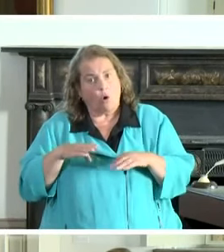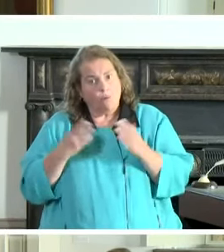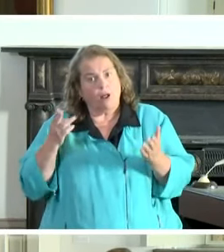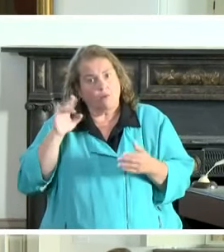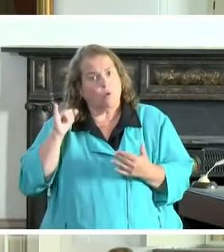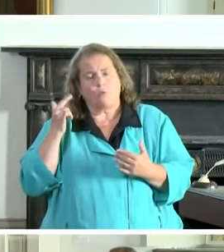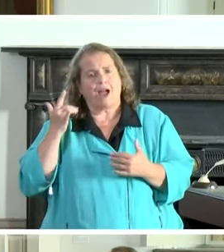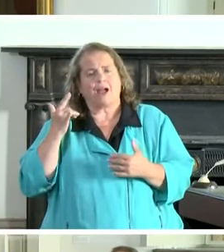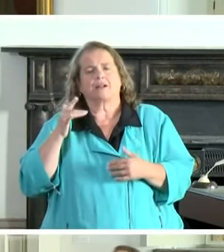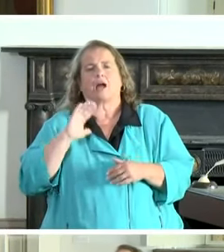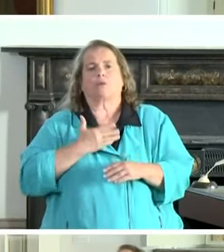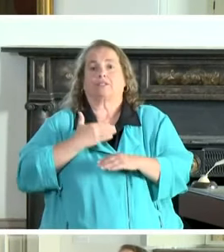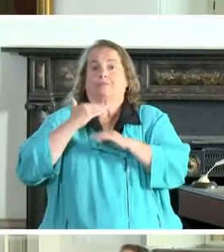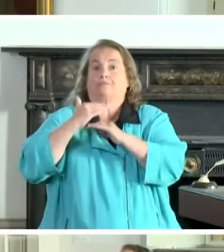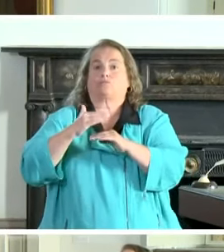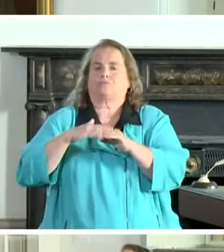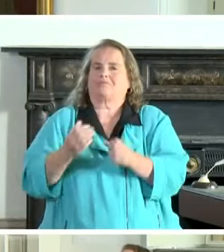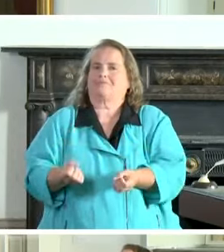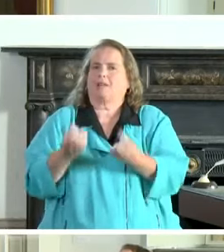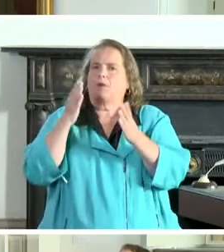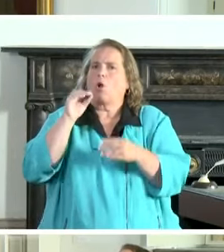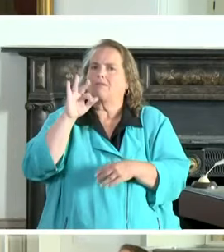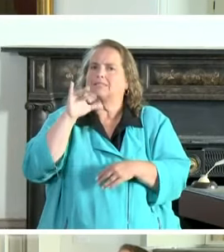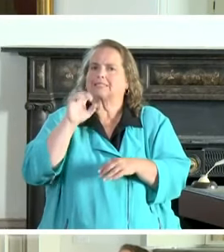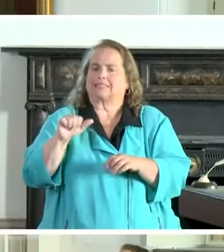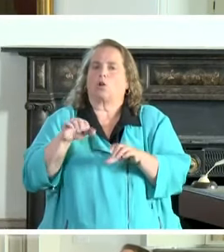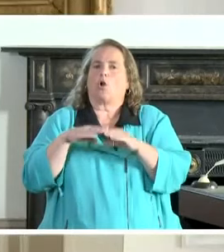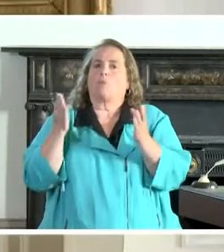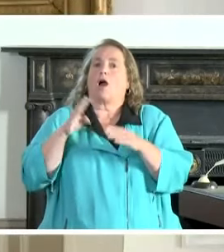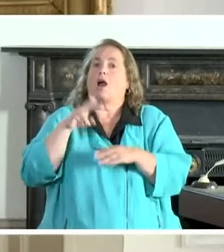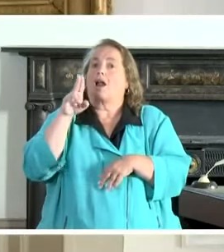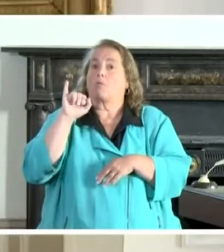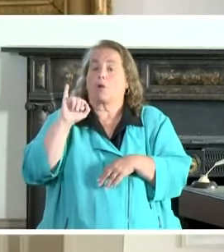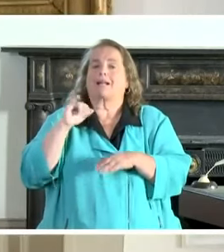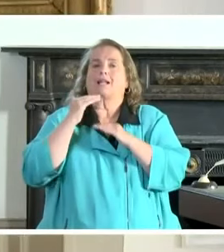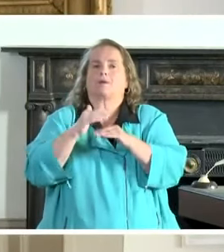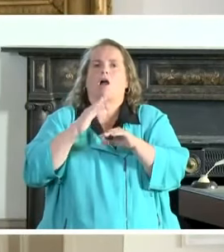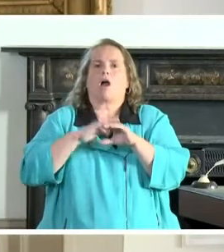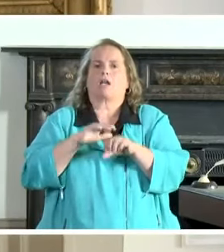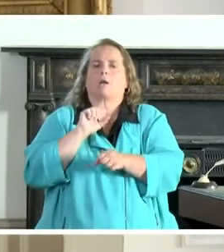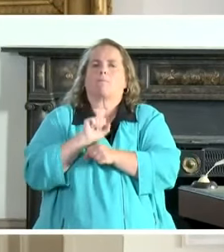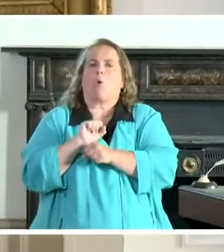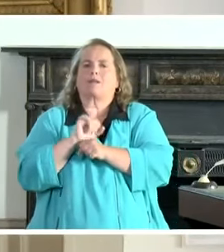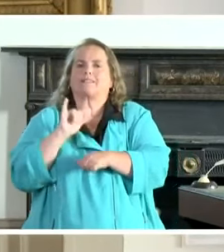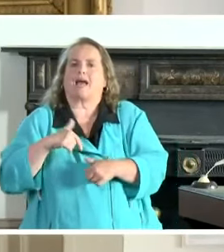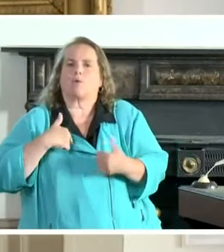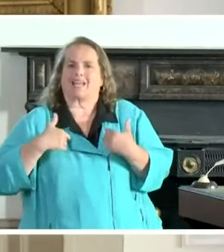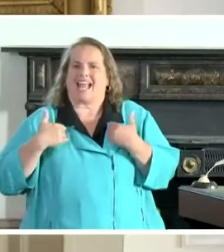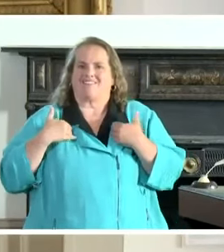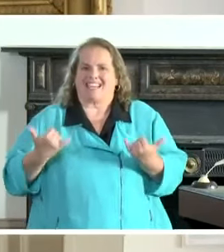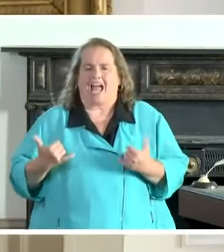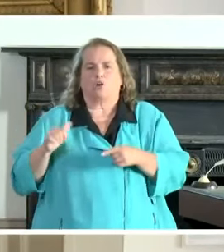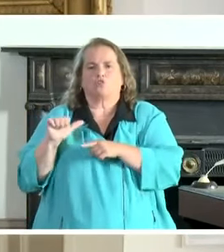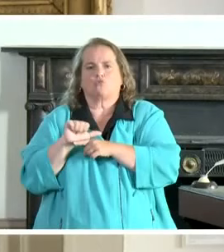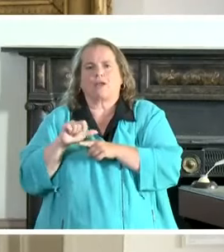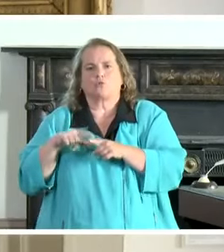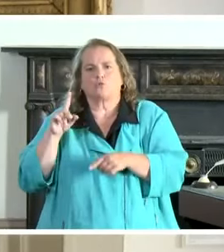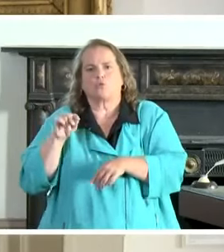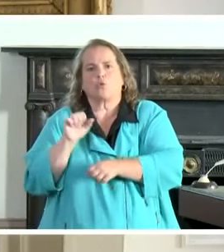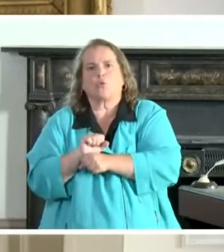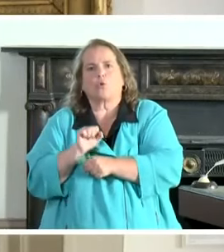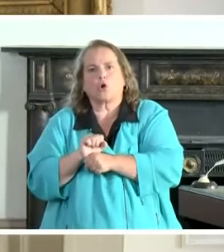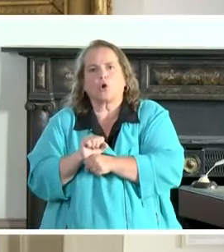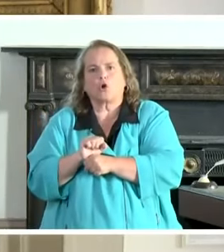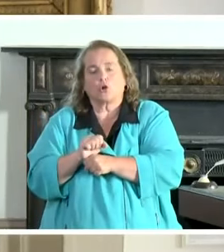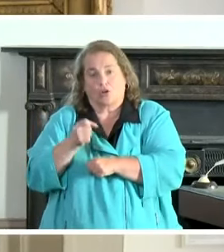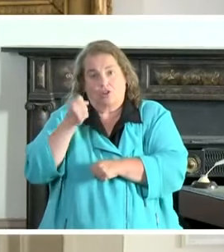Our limitations on how many offices can open on unemployment is a limitation on employees that we have that are trained to do the work. I